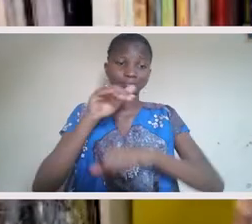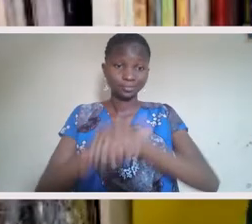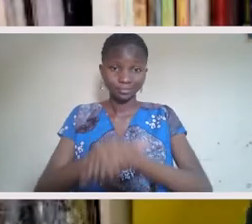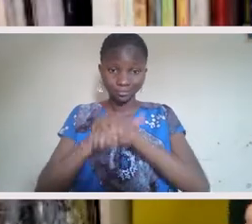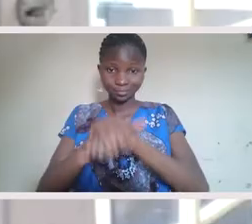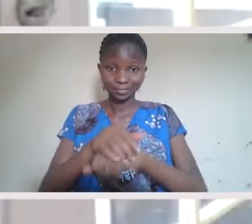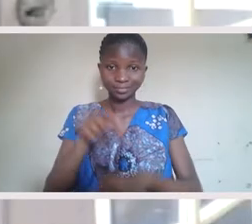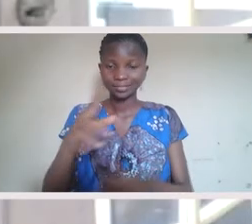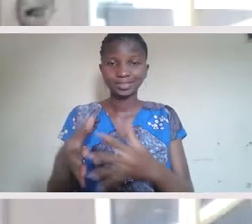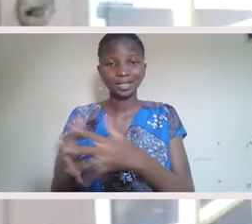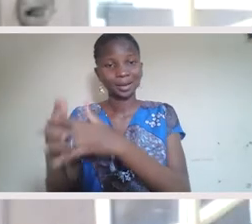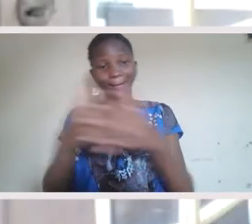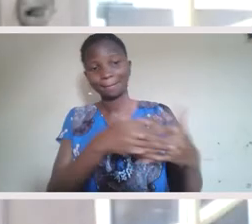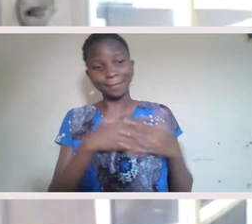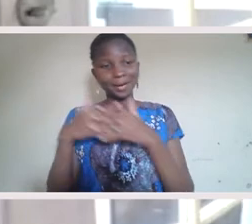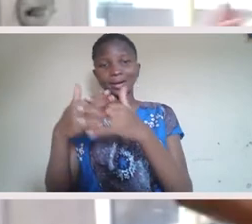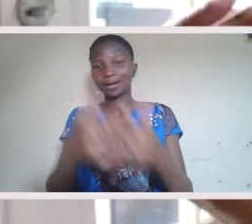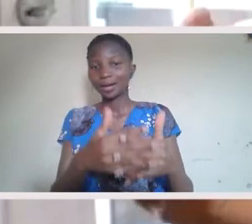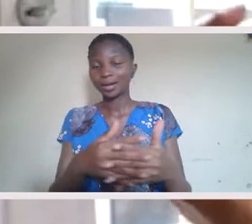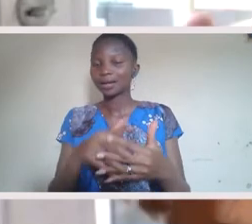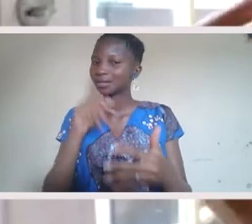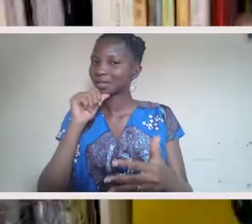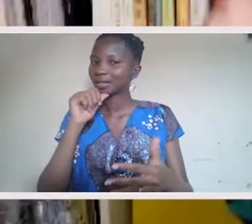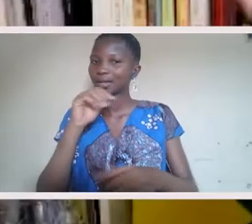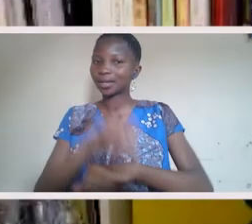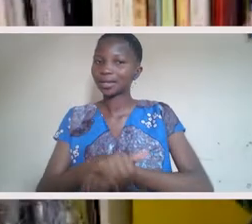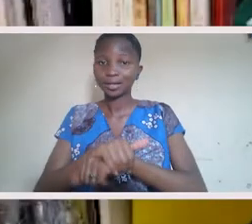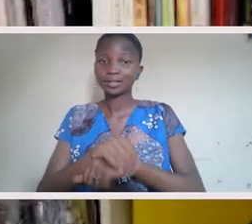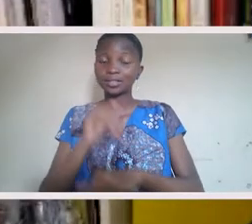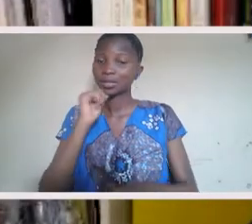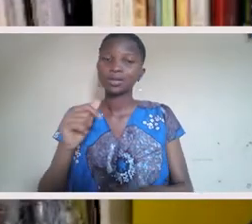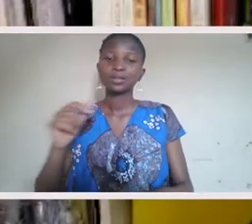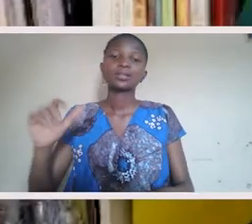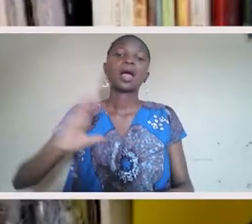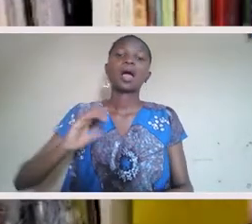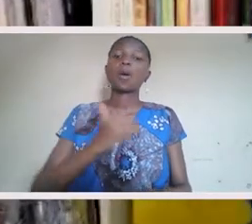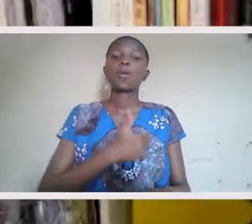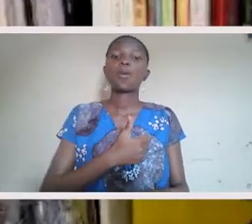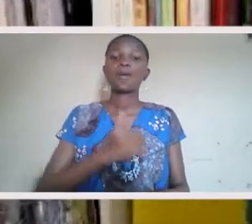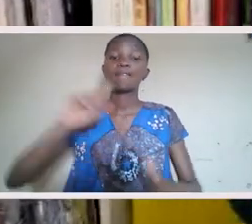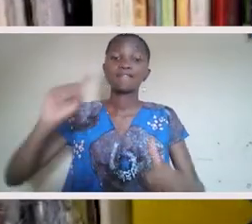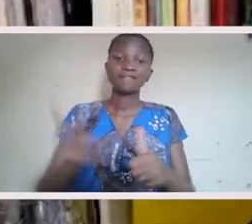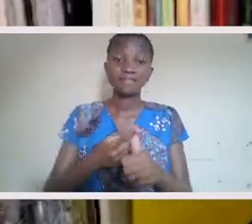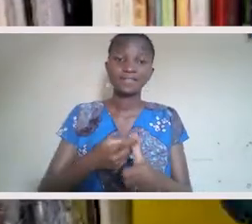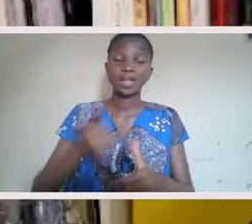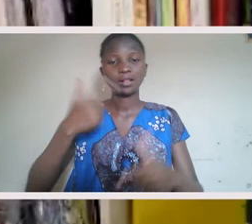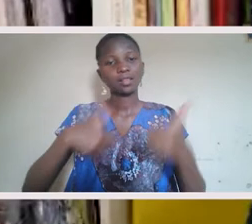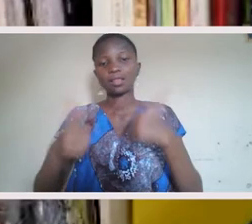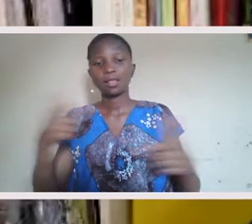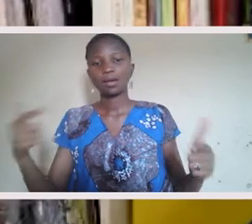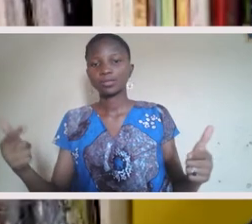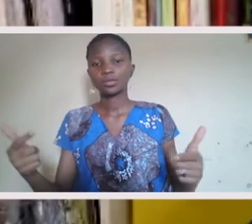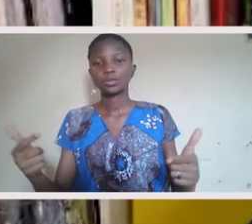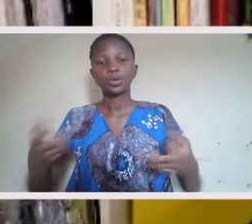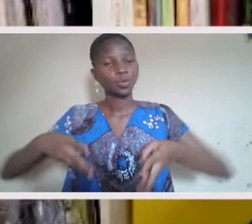here in America, English is not the language of origin to this island, large,